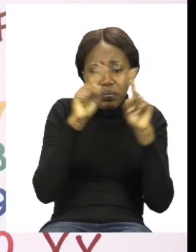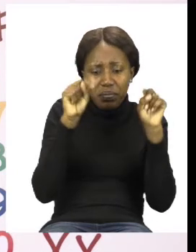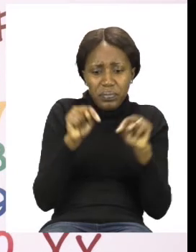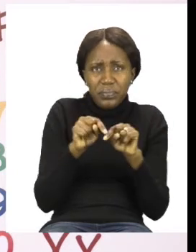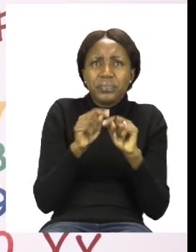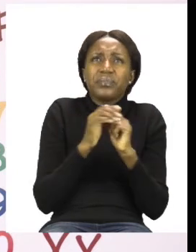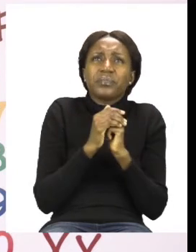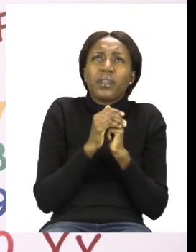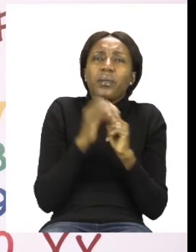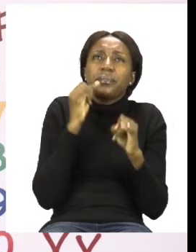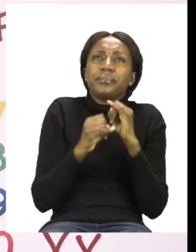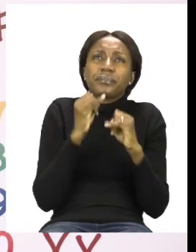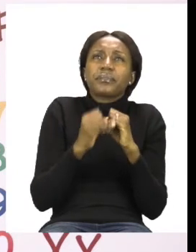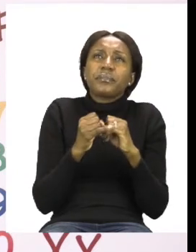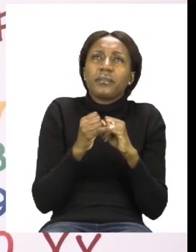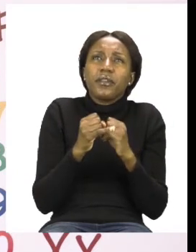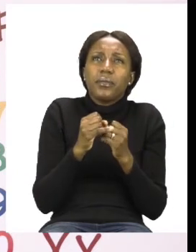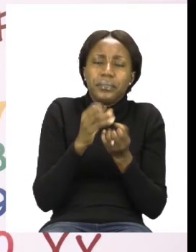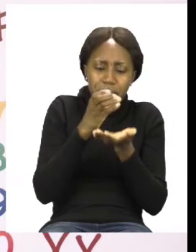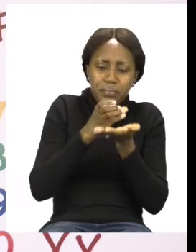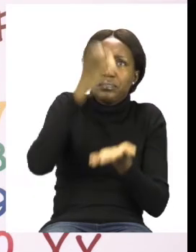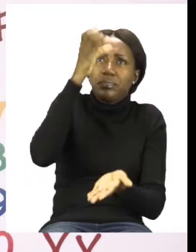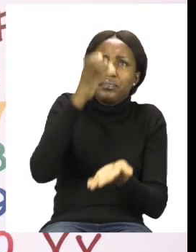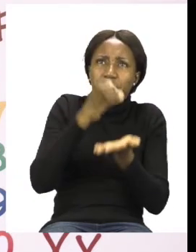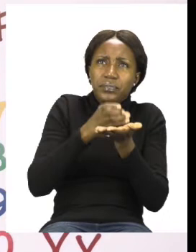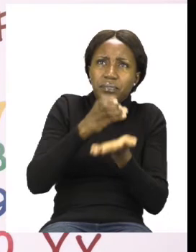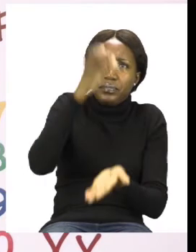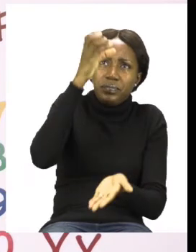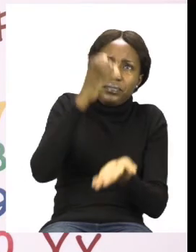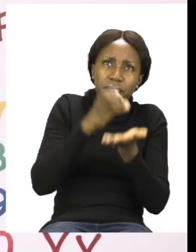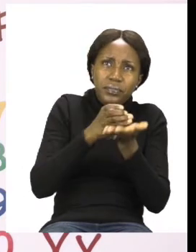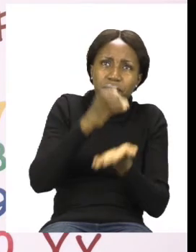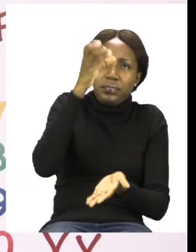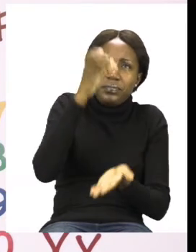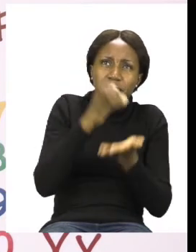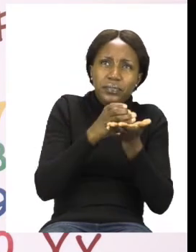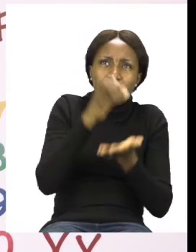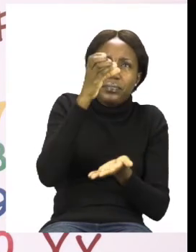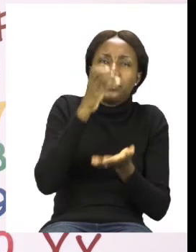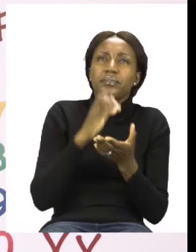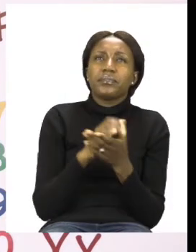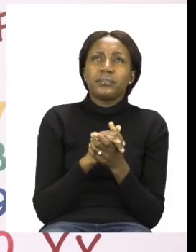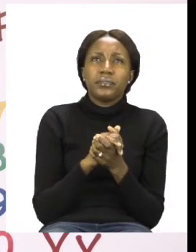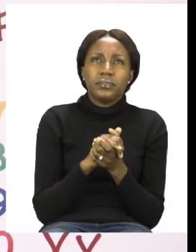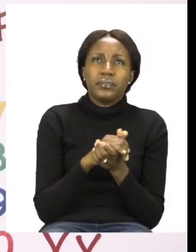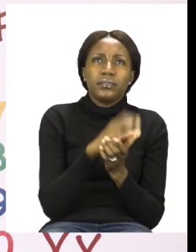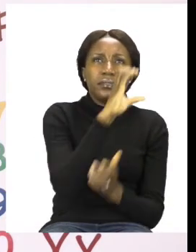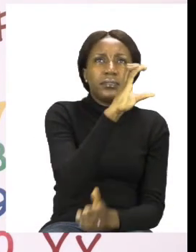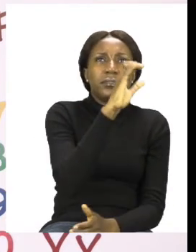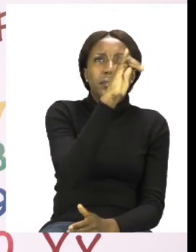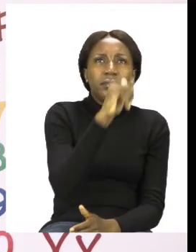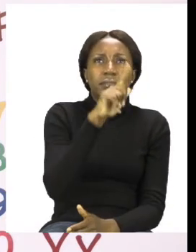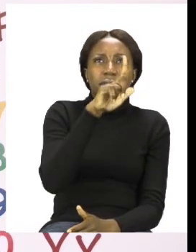Lastly, we have a cylinder. Cylinder. Now we pronounce this as